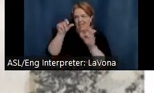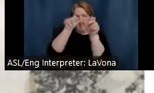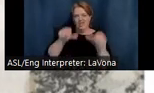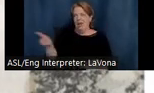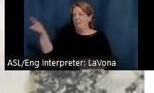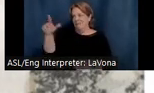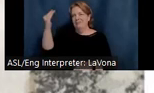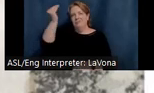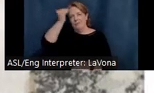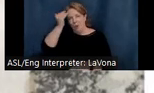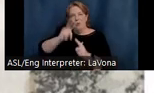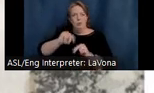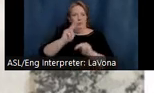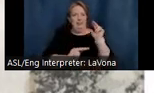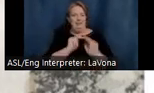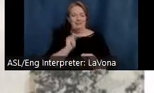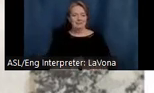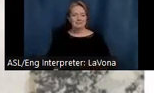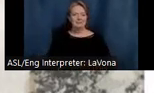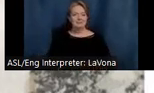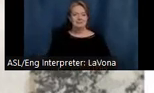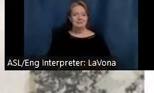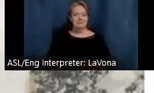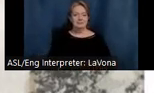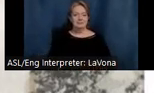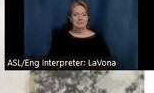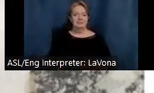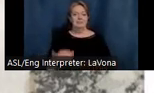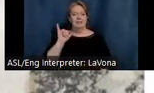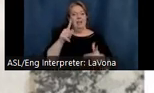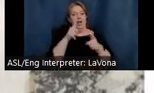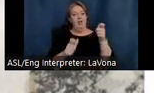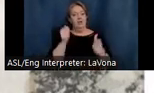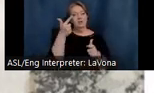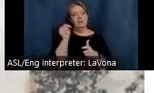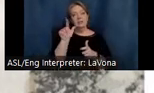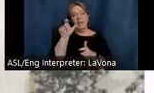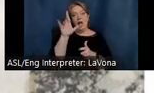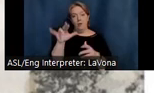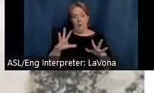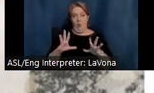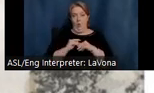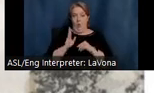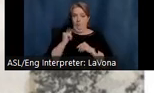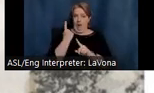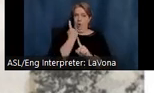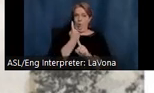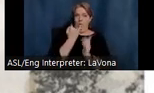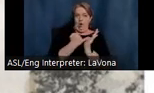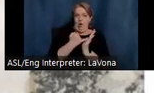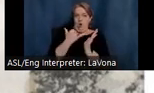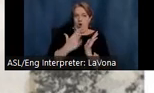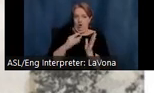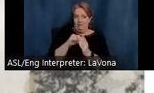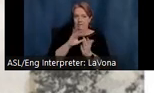It was the largest gallery owned by a single artist in the Midwest at the time of